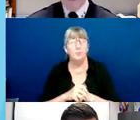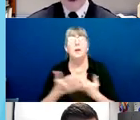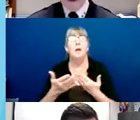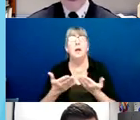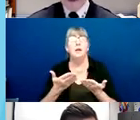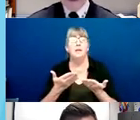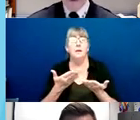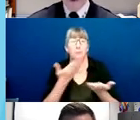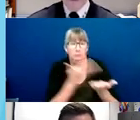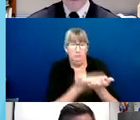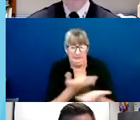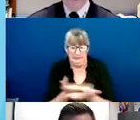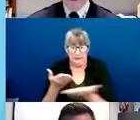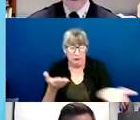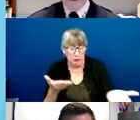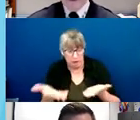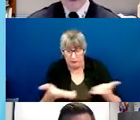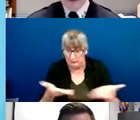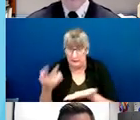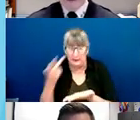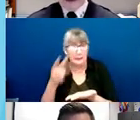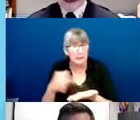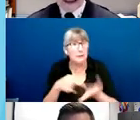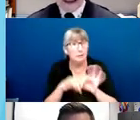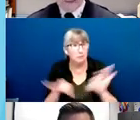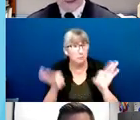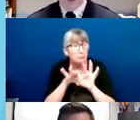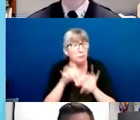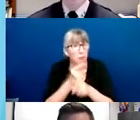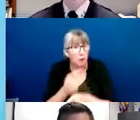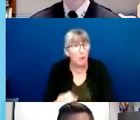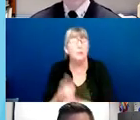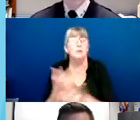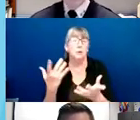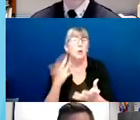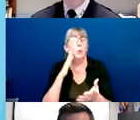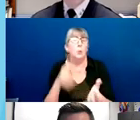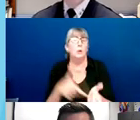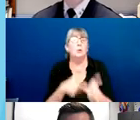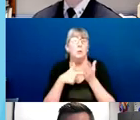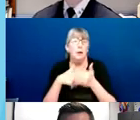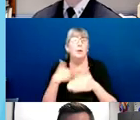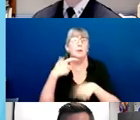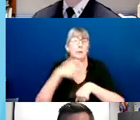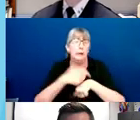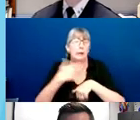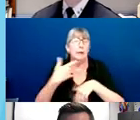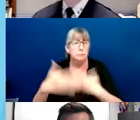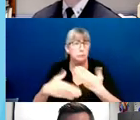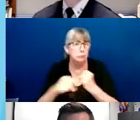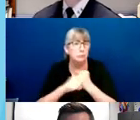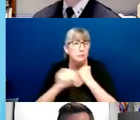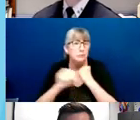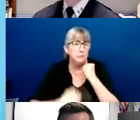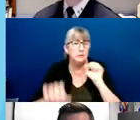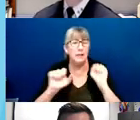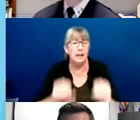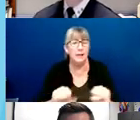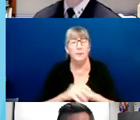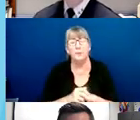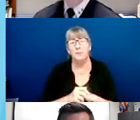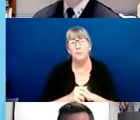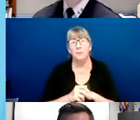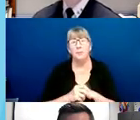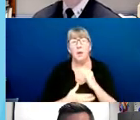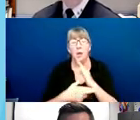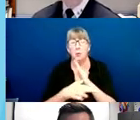in the length of our investigations. Lastly, while this review period does add additional time to our process,